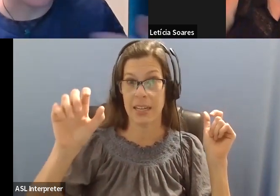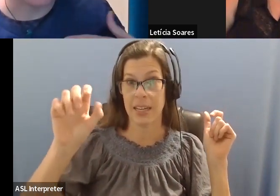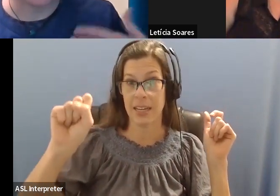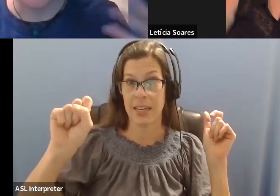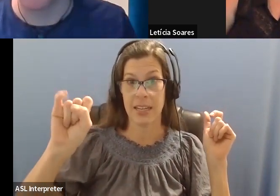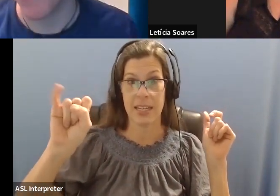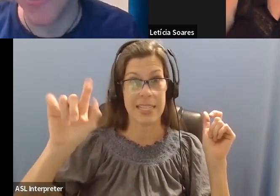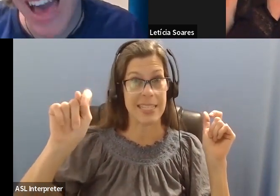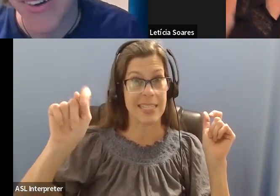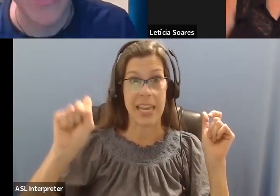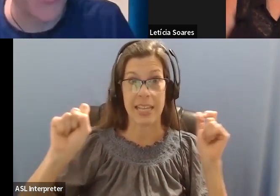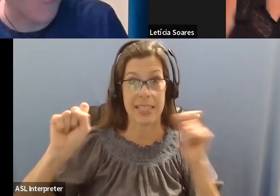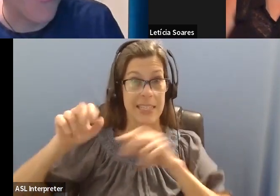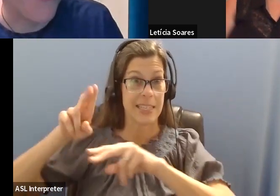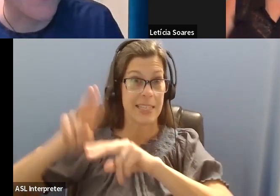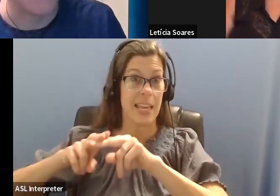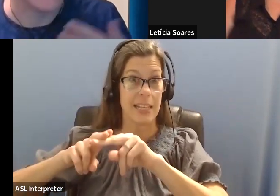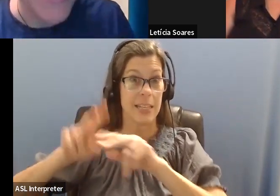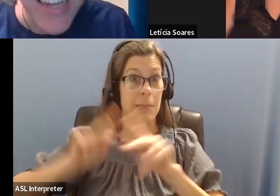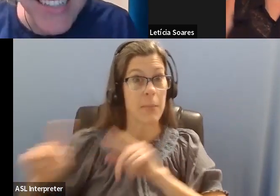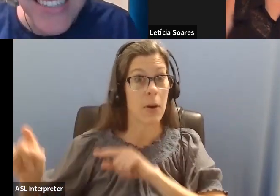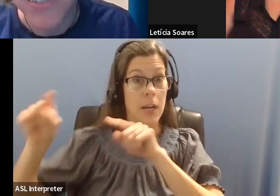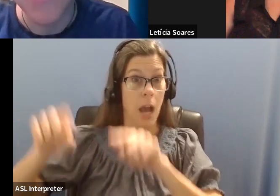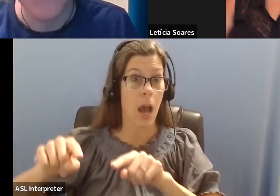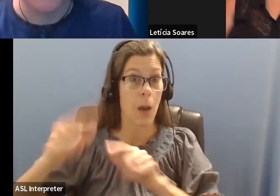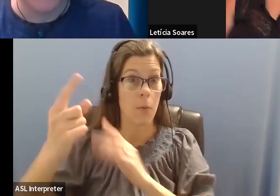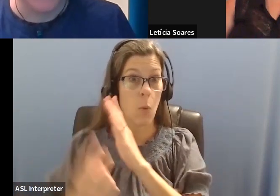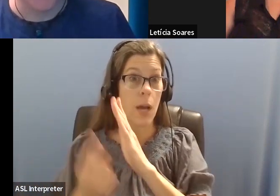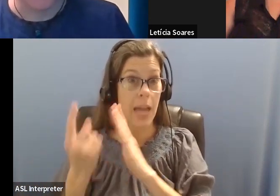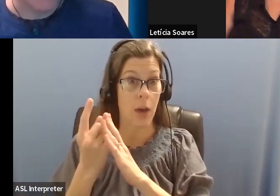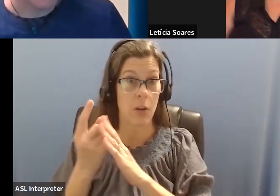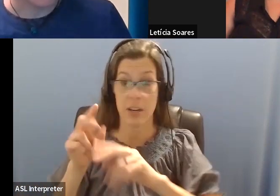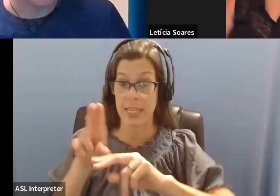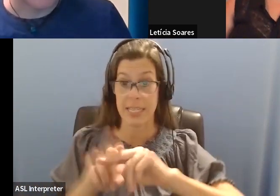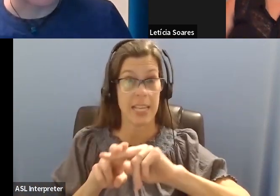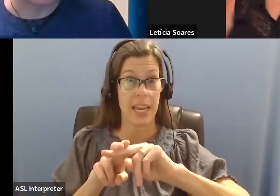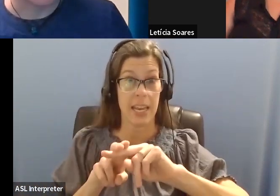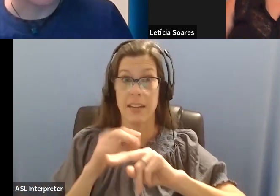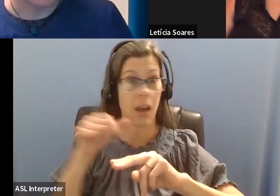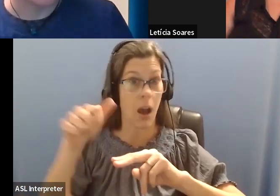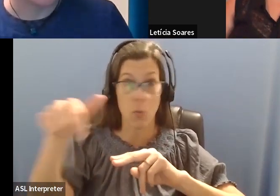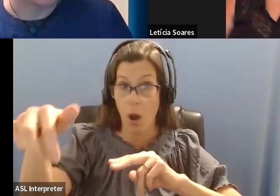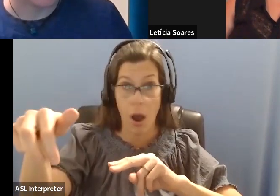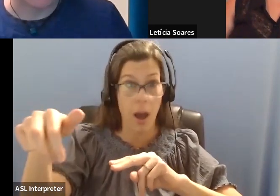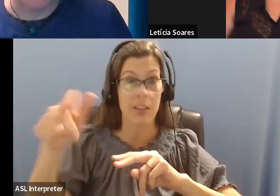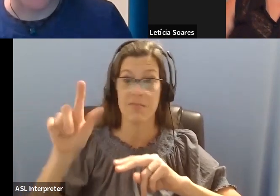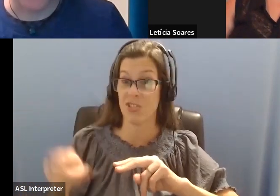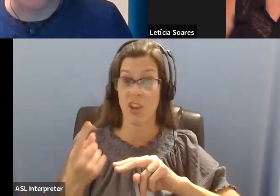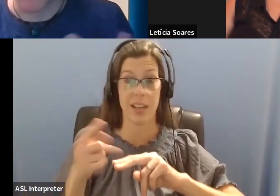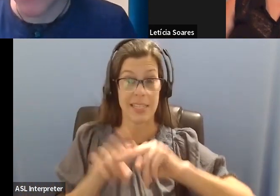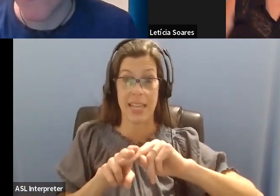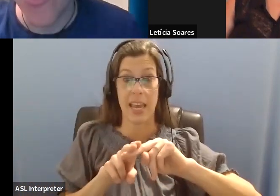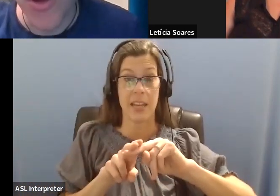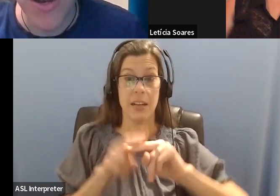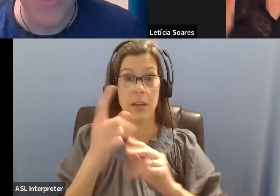trail where people can come just for an hour and then go home and you're sitting still, um, or, or, um, including some programming